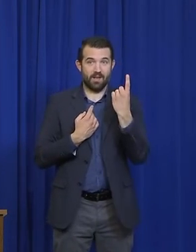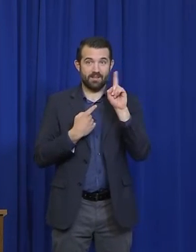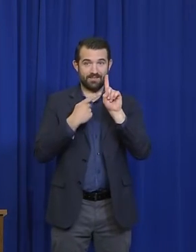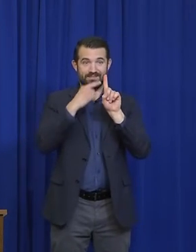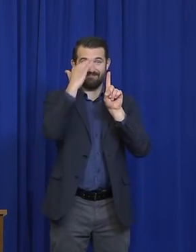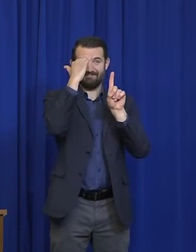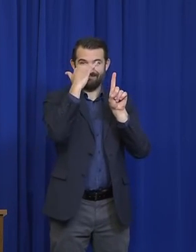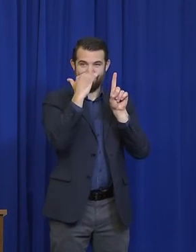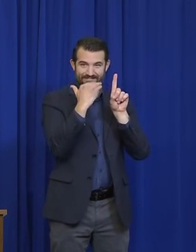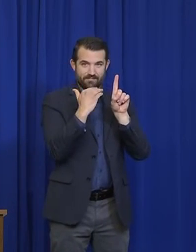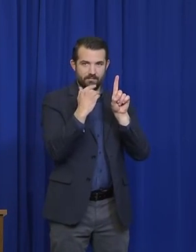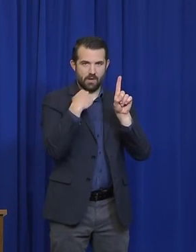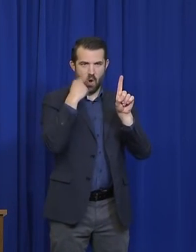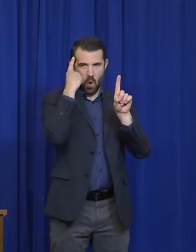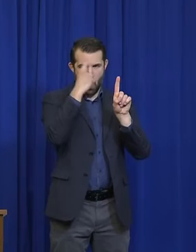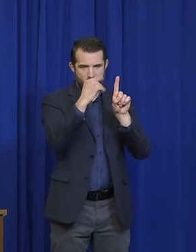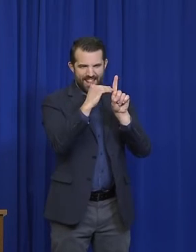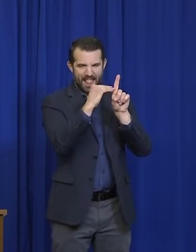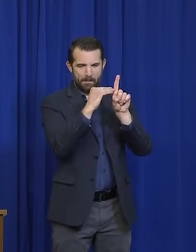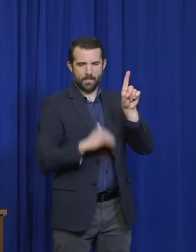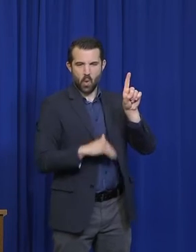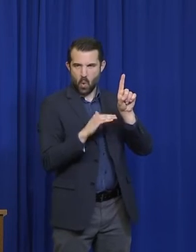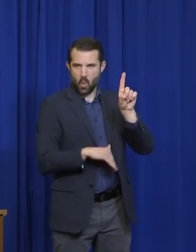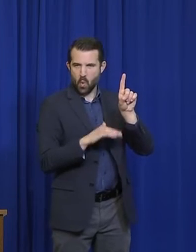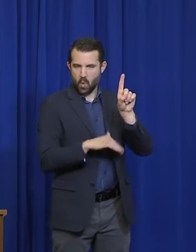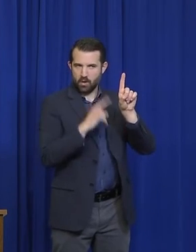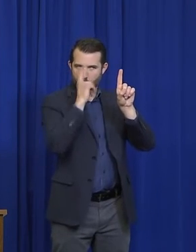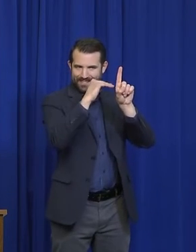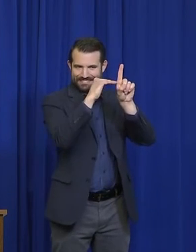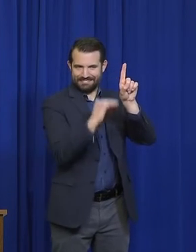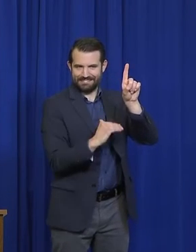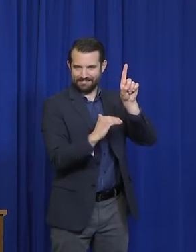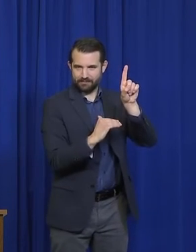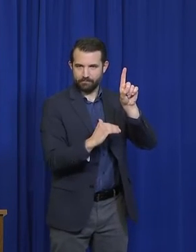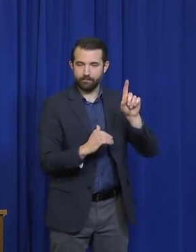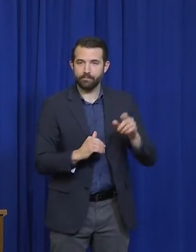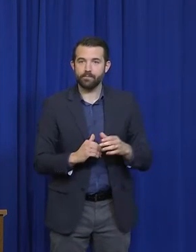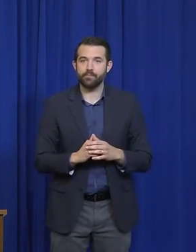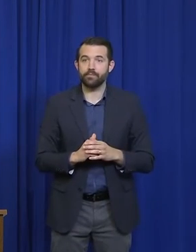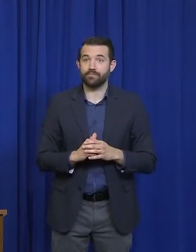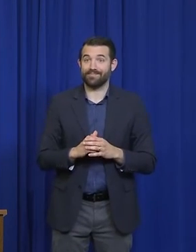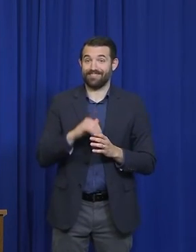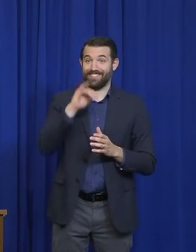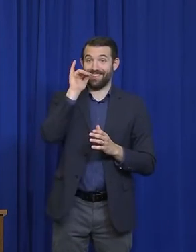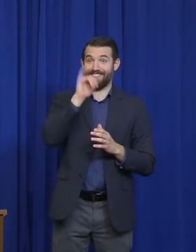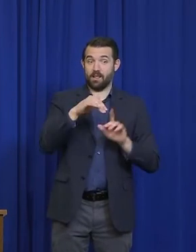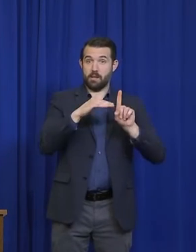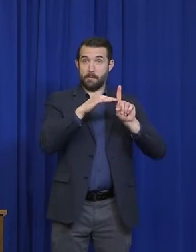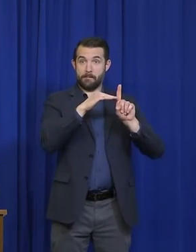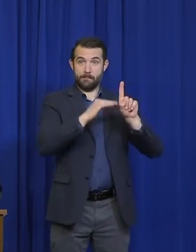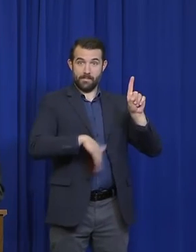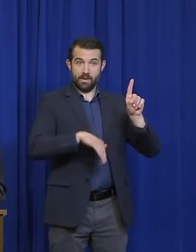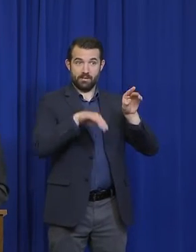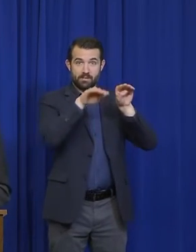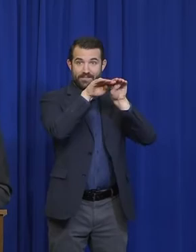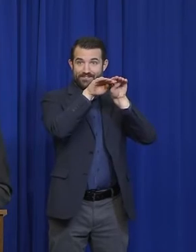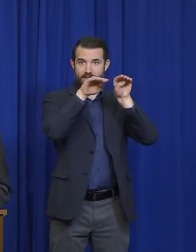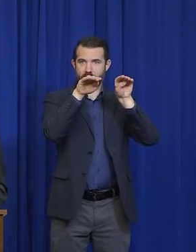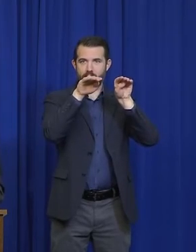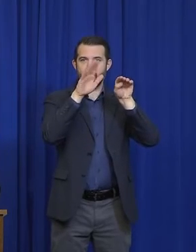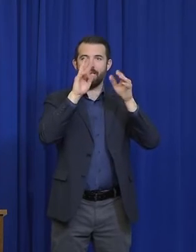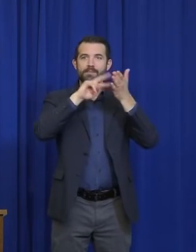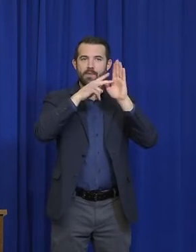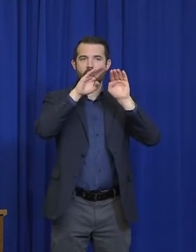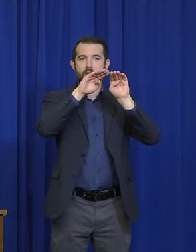below one and see that curve not just flatten, but actually start trending downward. That's really where we'd like to go.